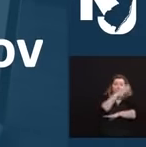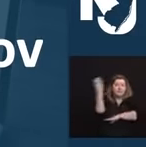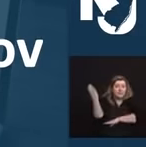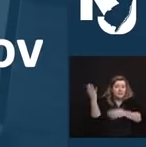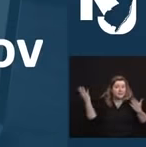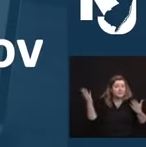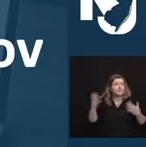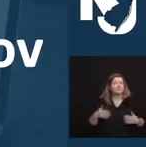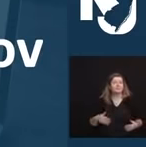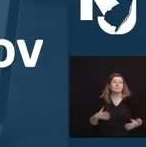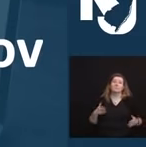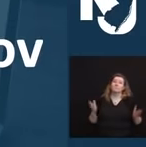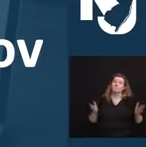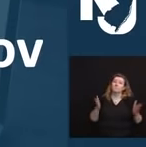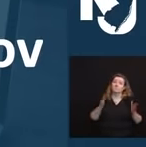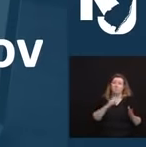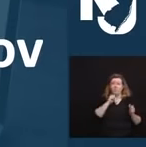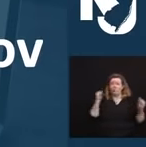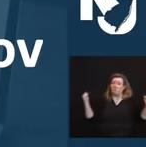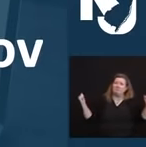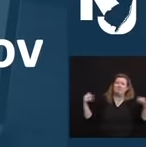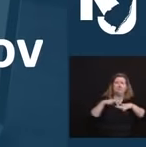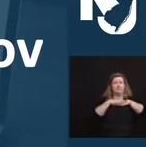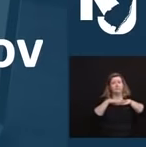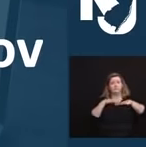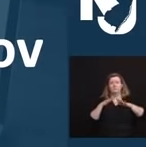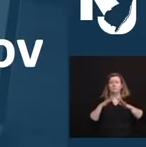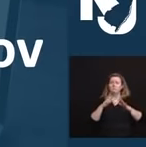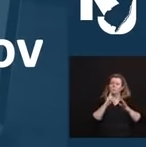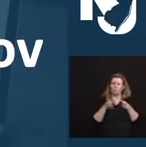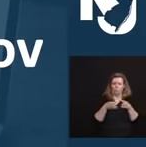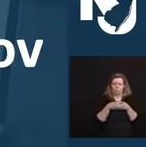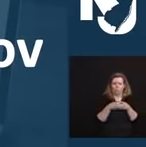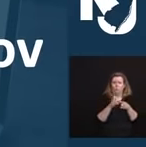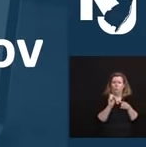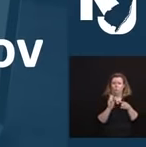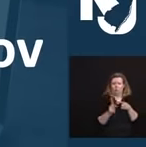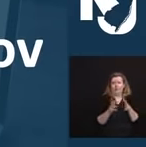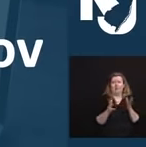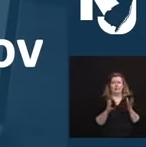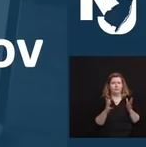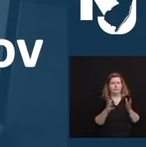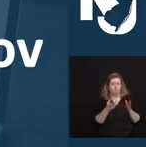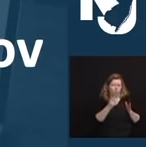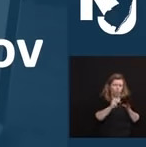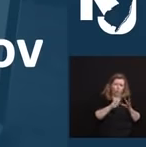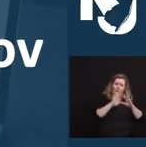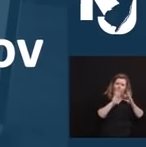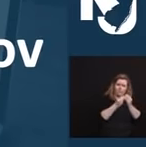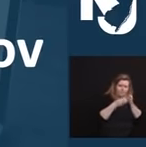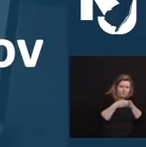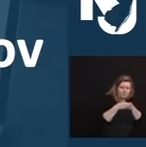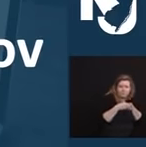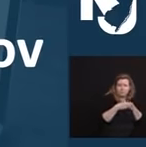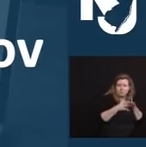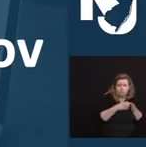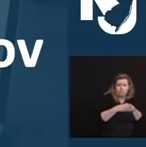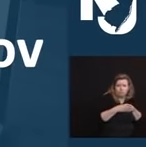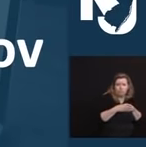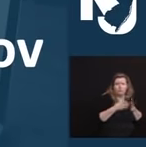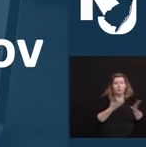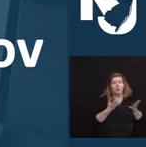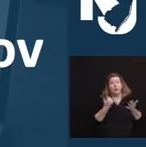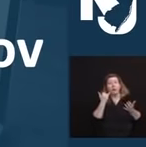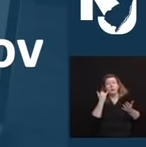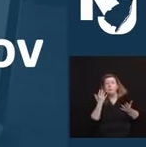keep to a small indoor celebration among only your immediate family. And if you are going to gather with others,